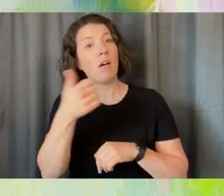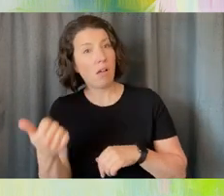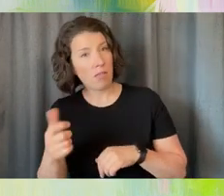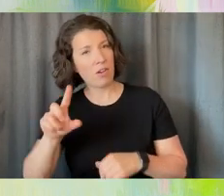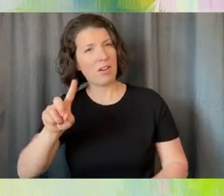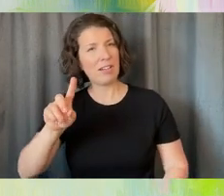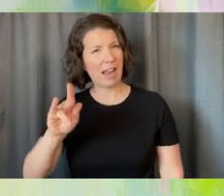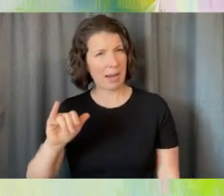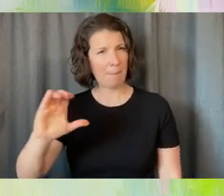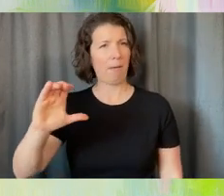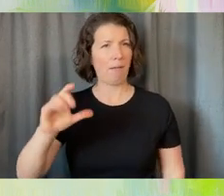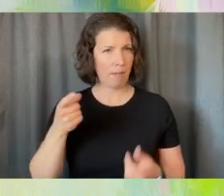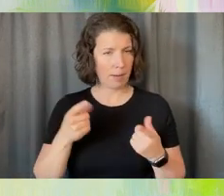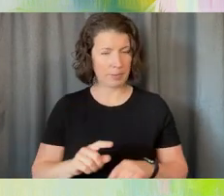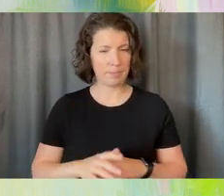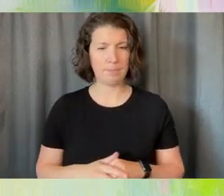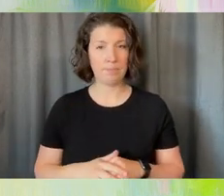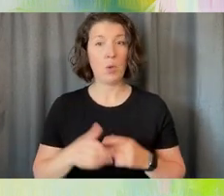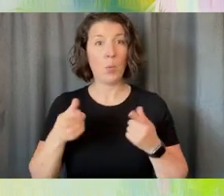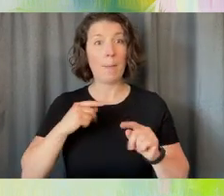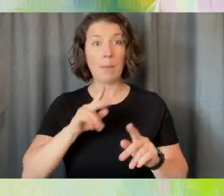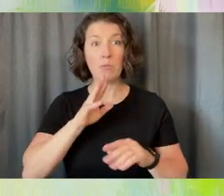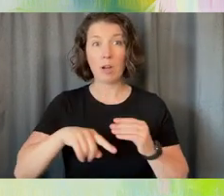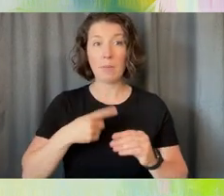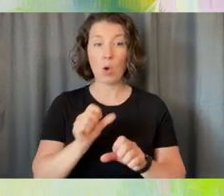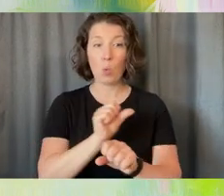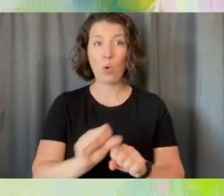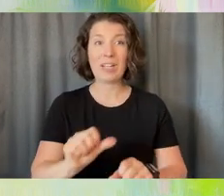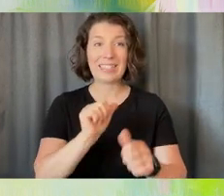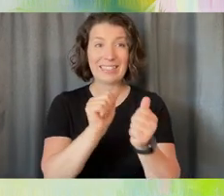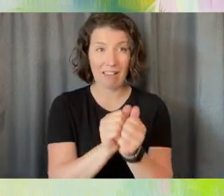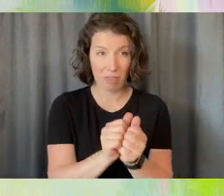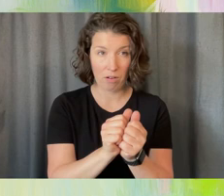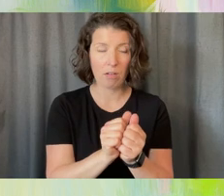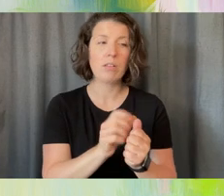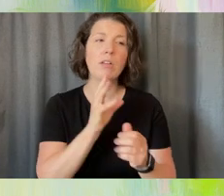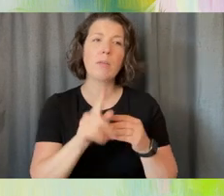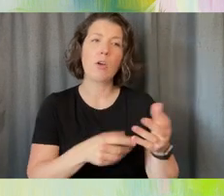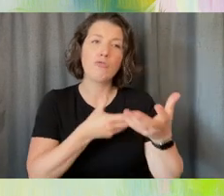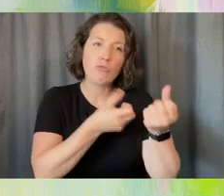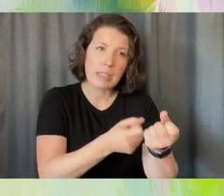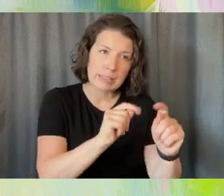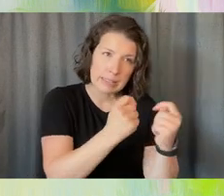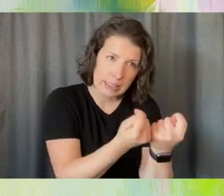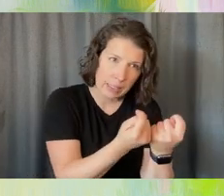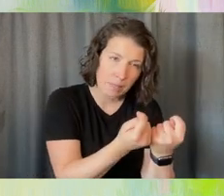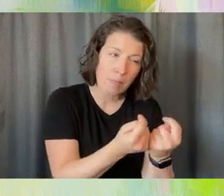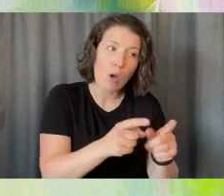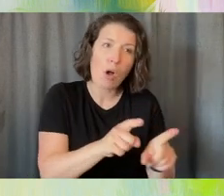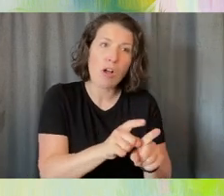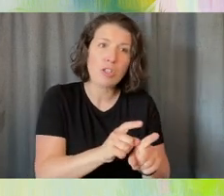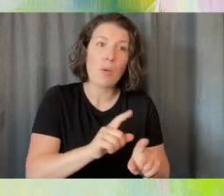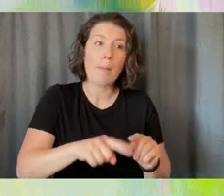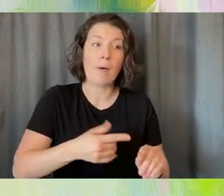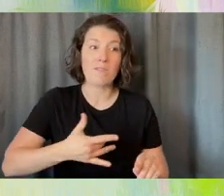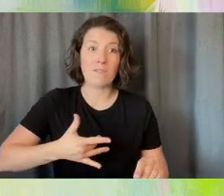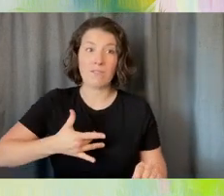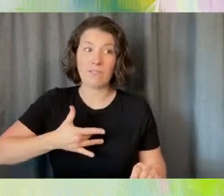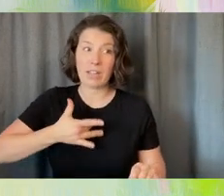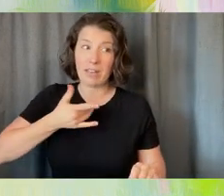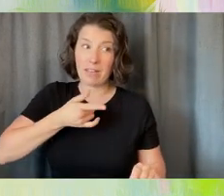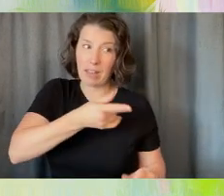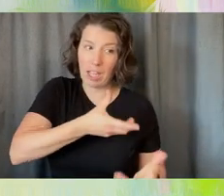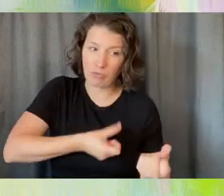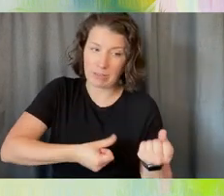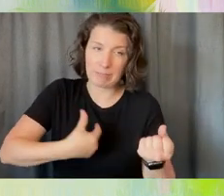people talked about working together, they talked about trusting their team and about feeling trusted by their team. So